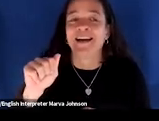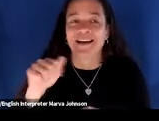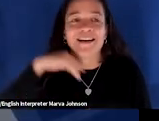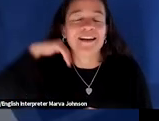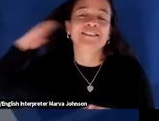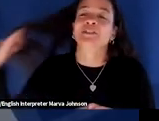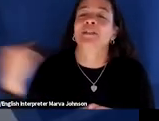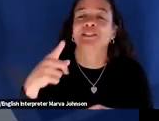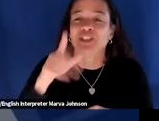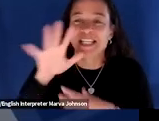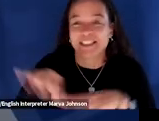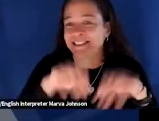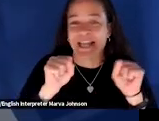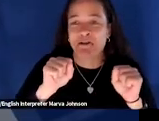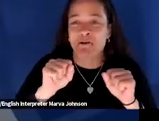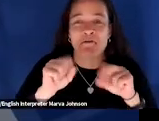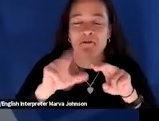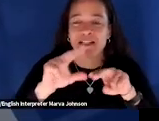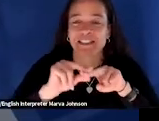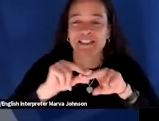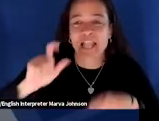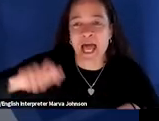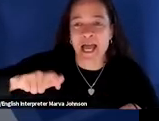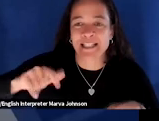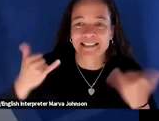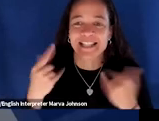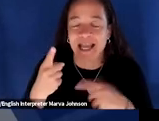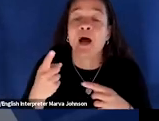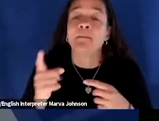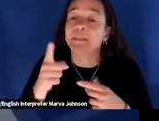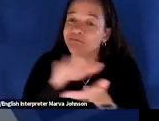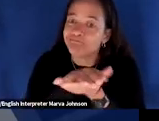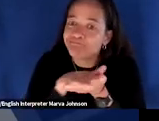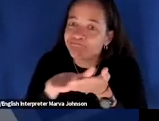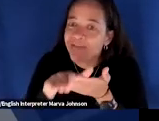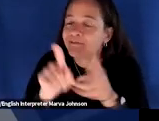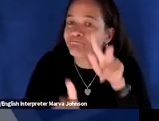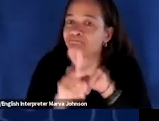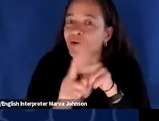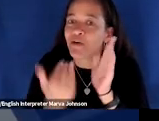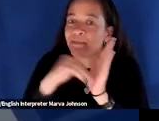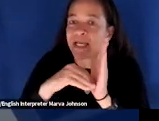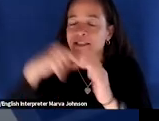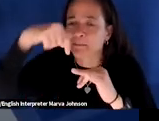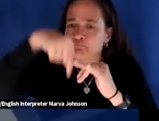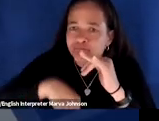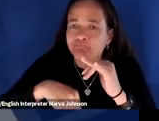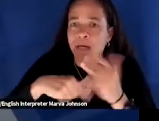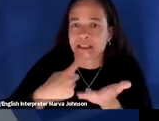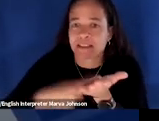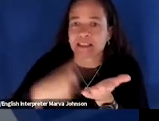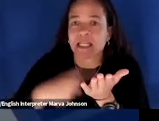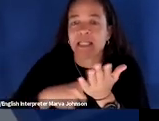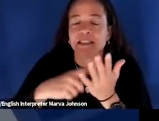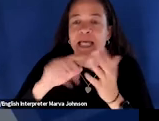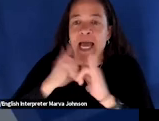over the slides right now uh but she has been kind enough to come back and talk to us a little bit more about communicating about climate change and she spends